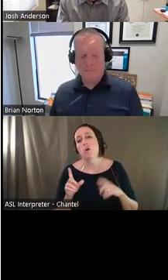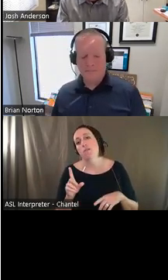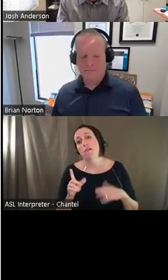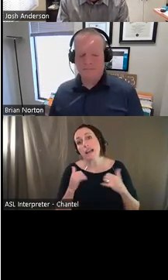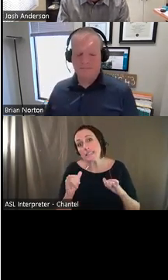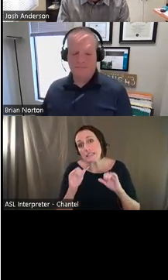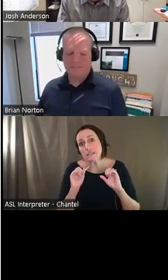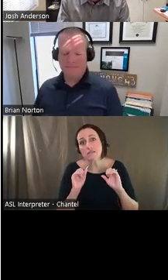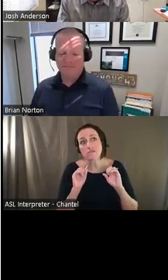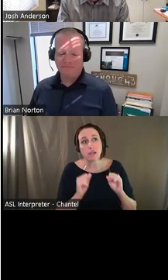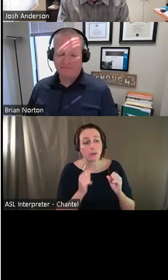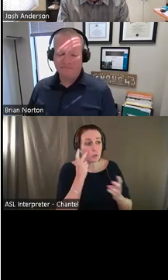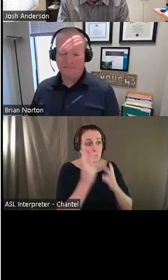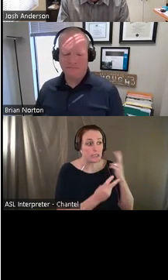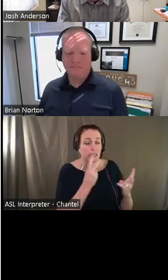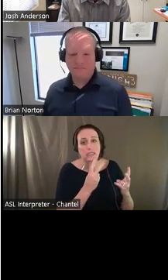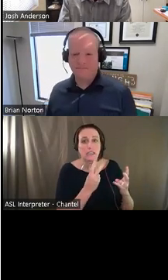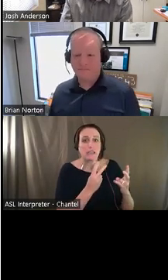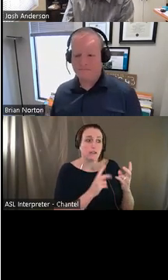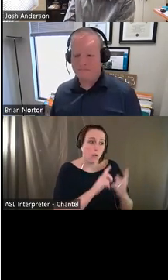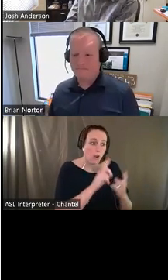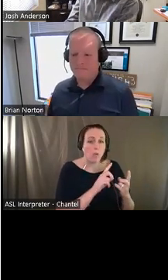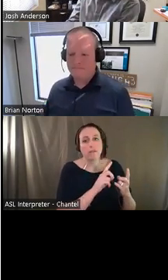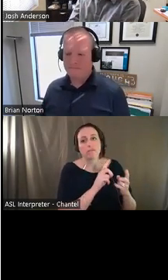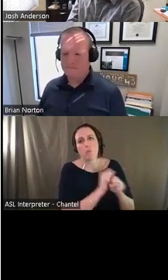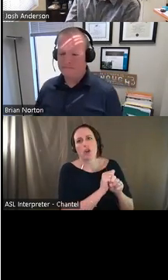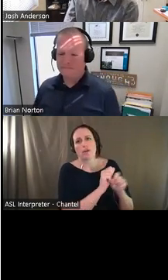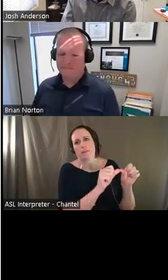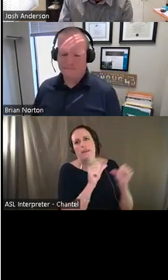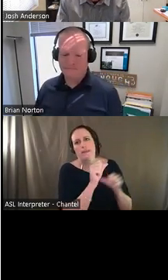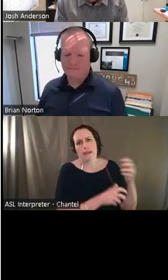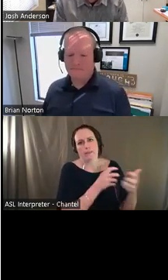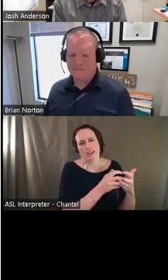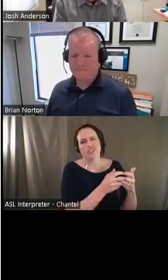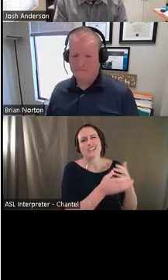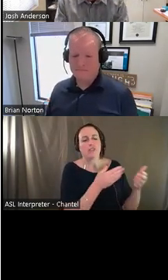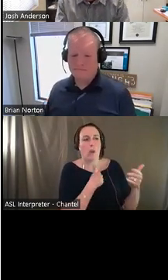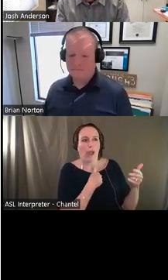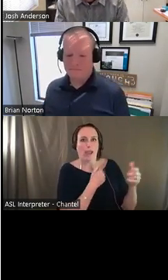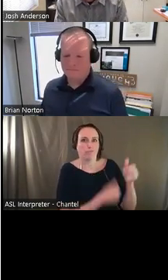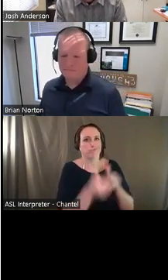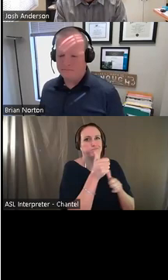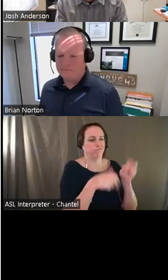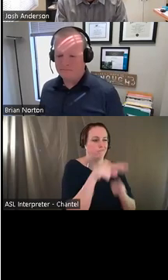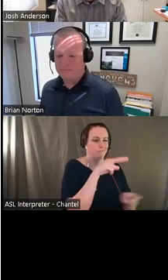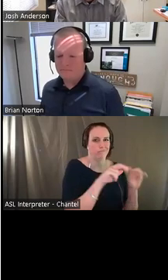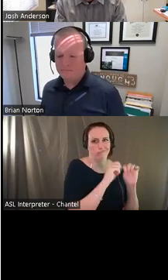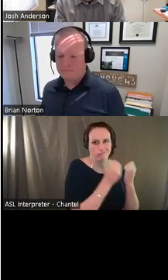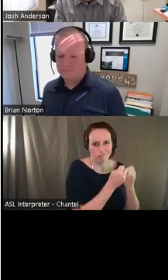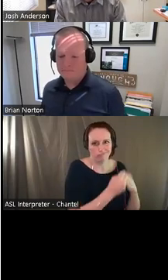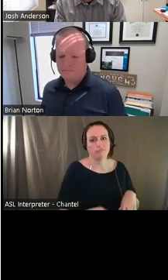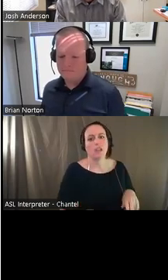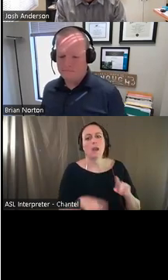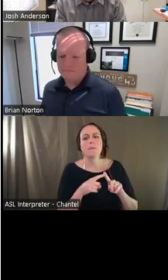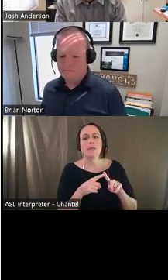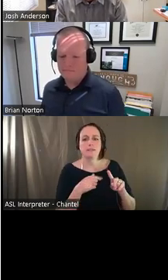workplace accommodations firsthand, even managing the team. So that's great. And then I also host Assistive Technology Update, which is one of our three podcasts on